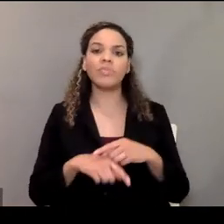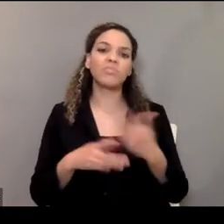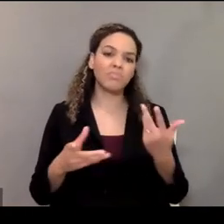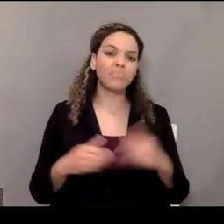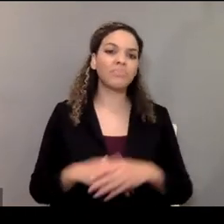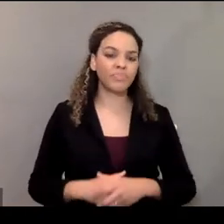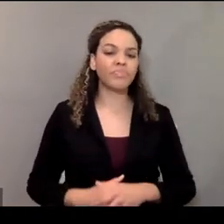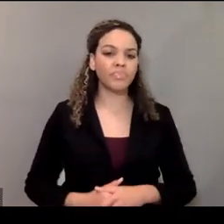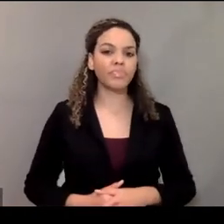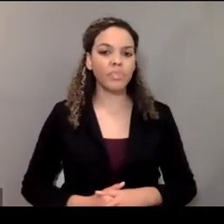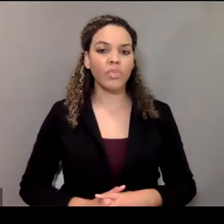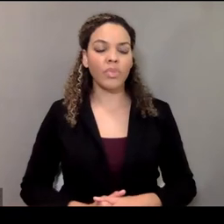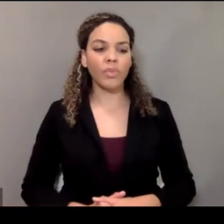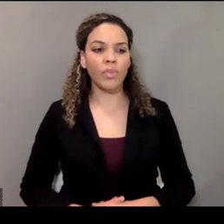aggressively.